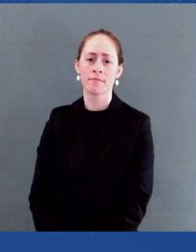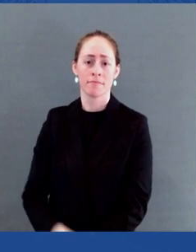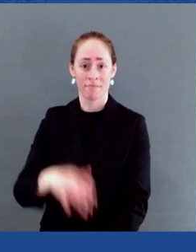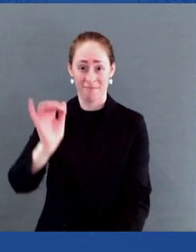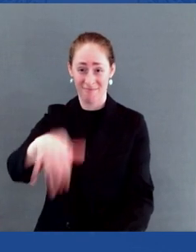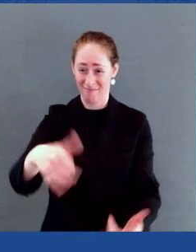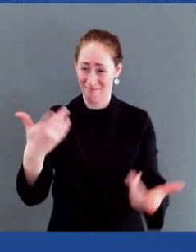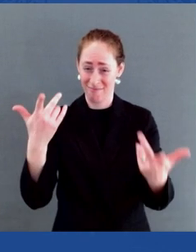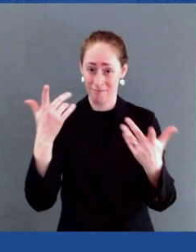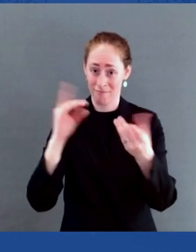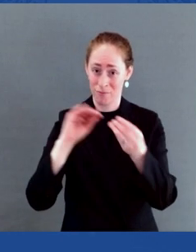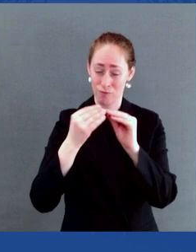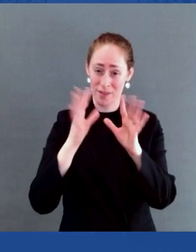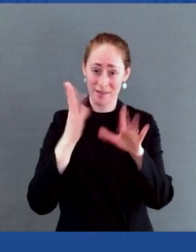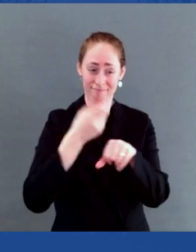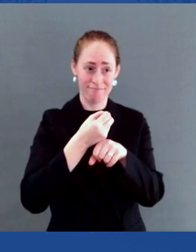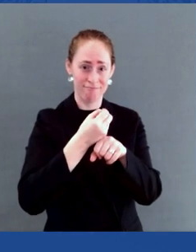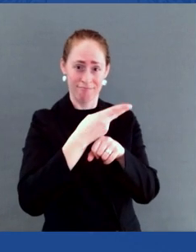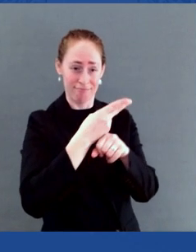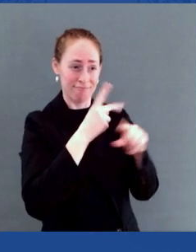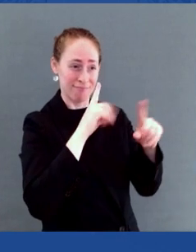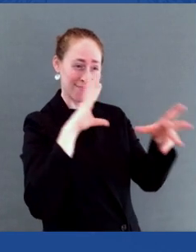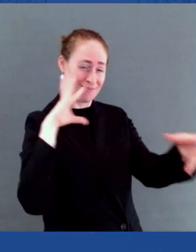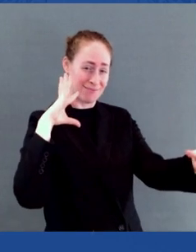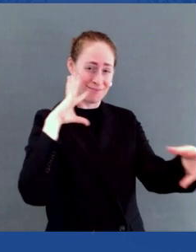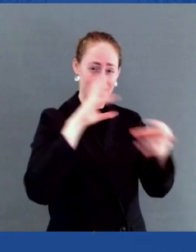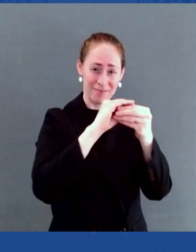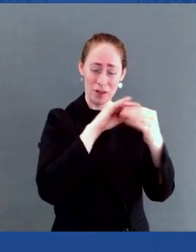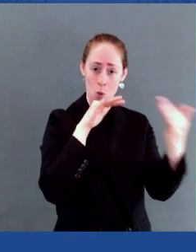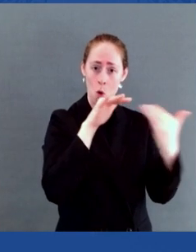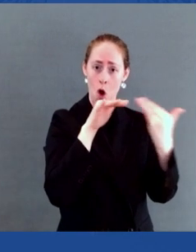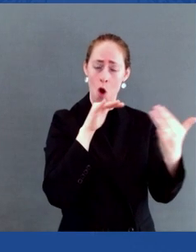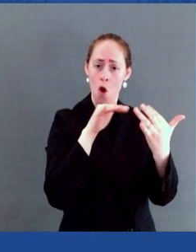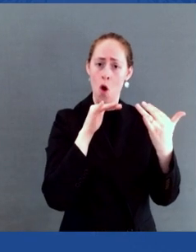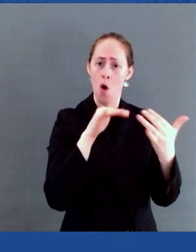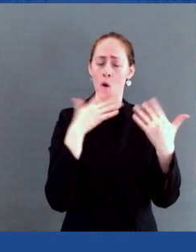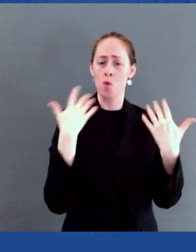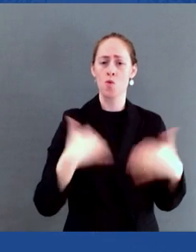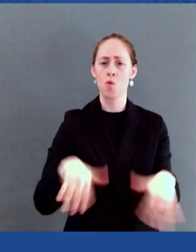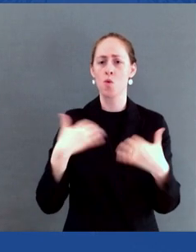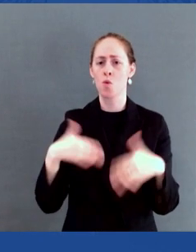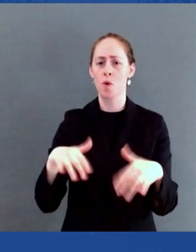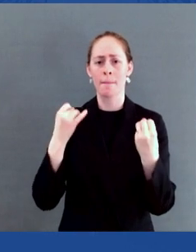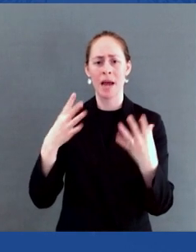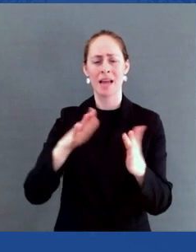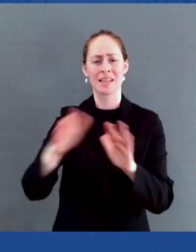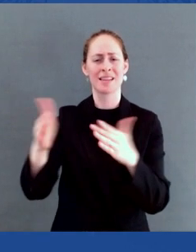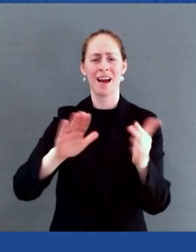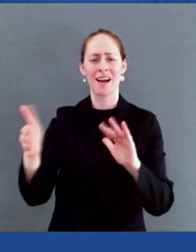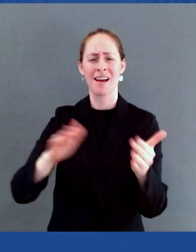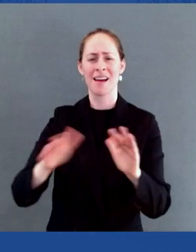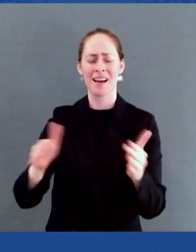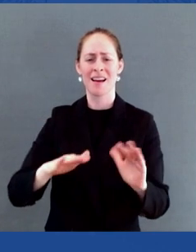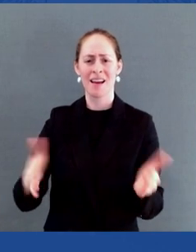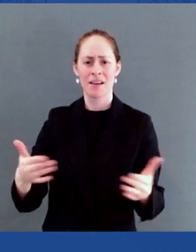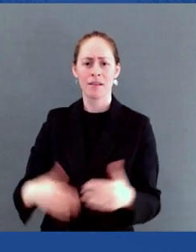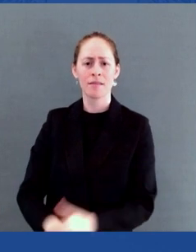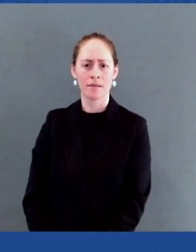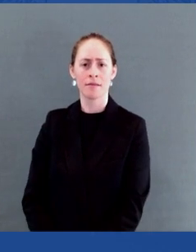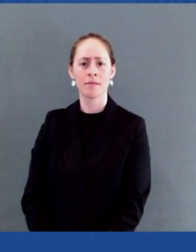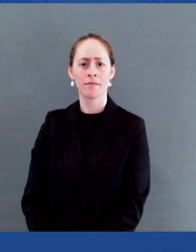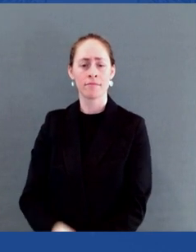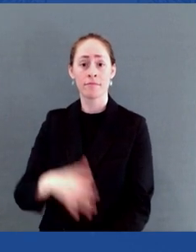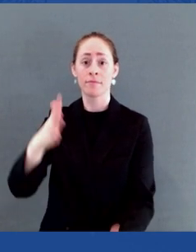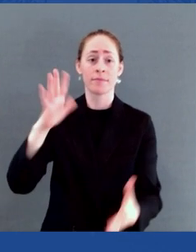devastated by this disease, particularly among the LGBTQ-plus individuals and members of racial and ethnic minority